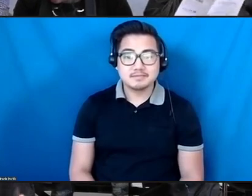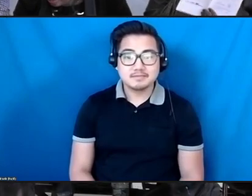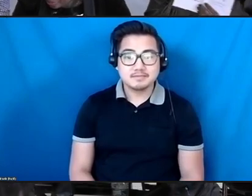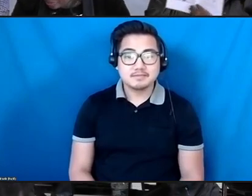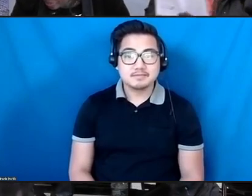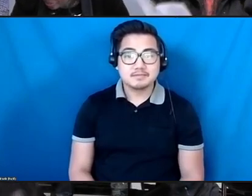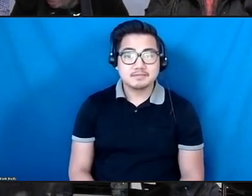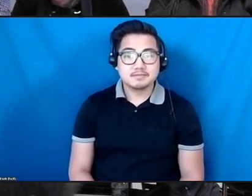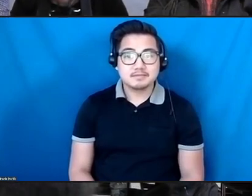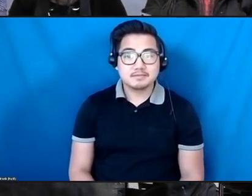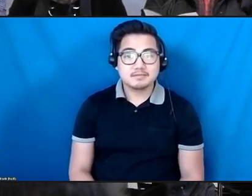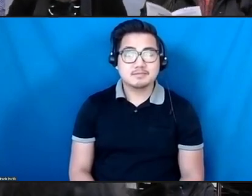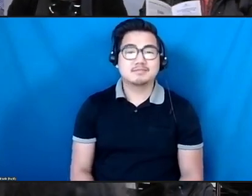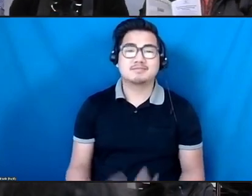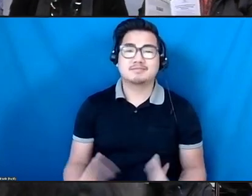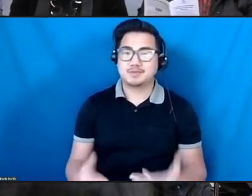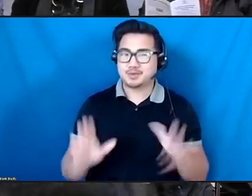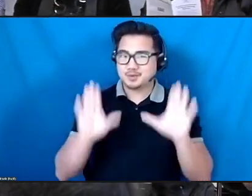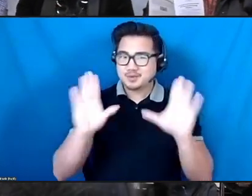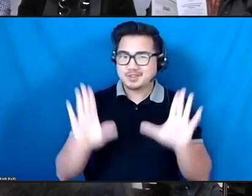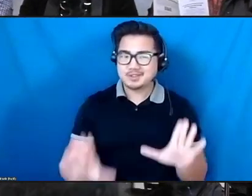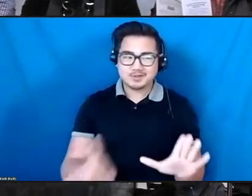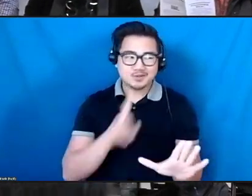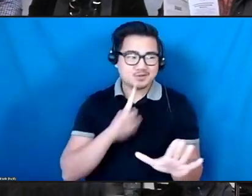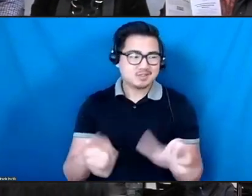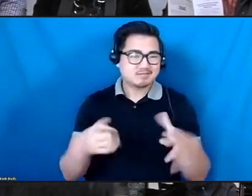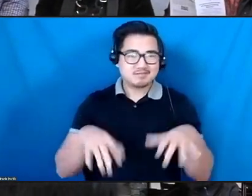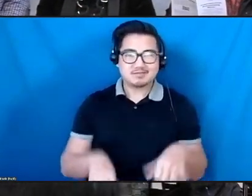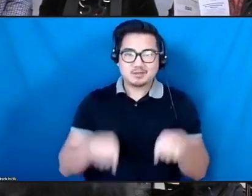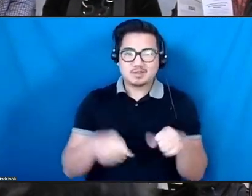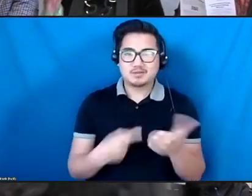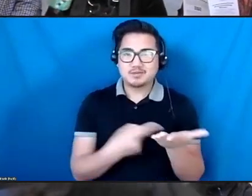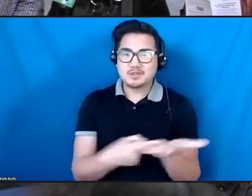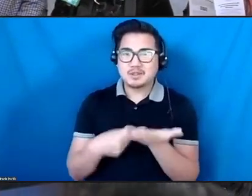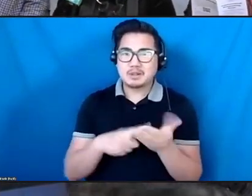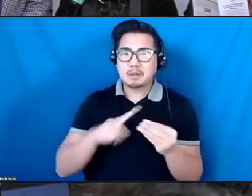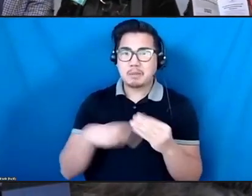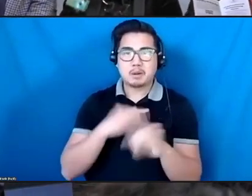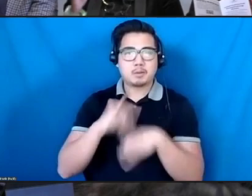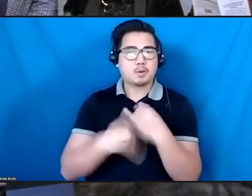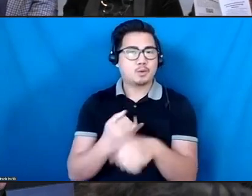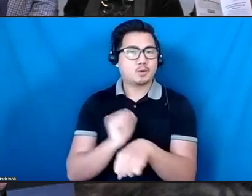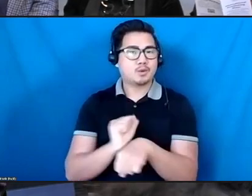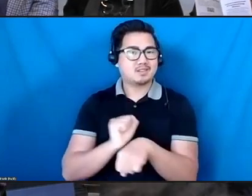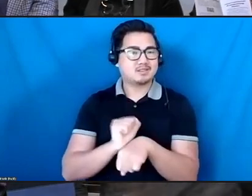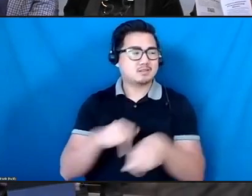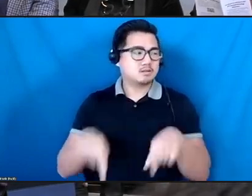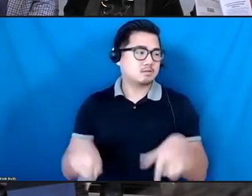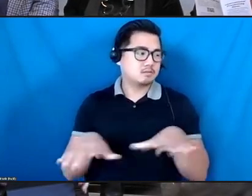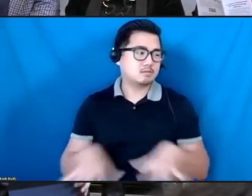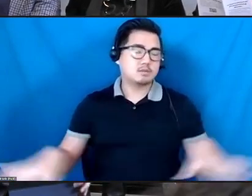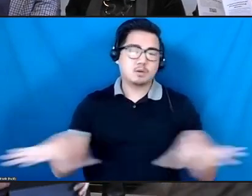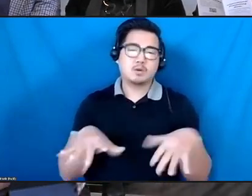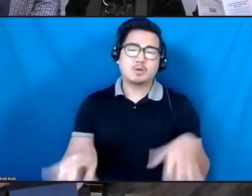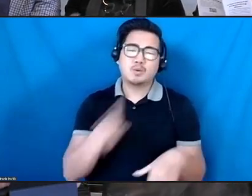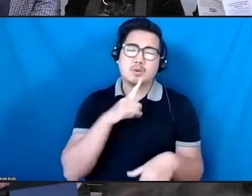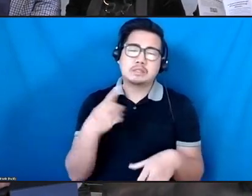It's wonderful to be having this conversation about international work in a place with such a deep commitment to it.